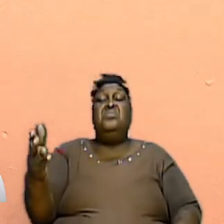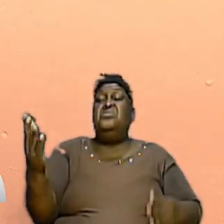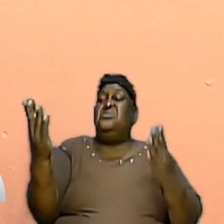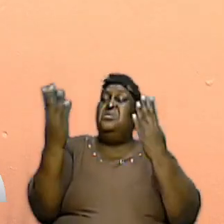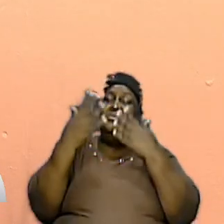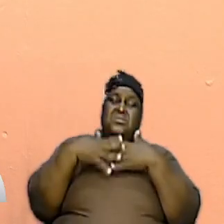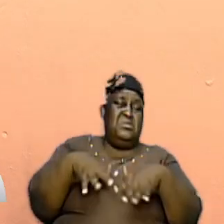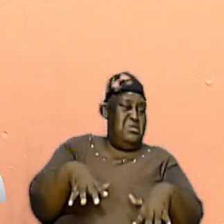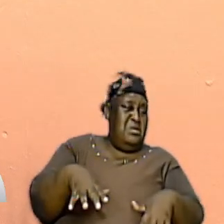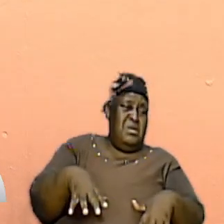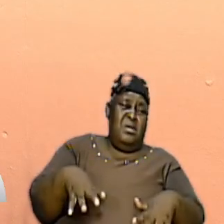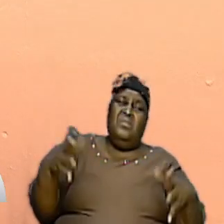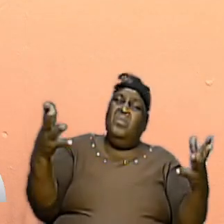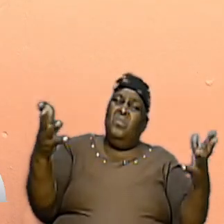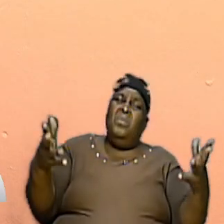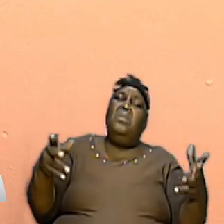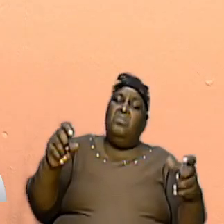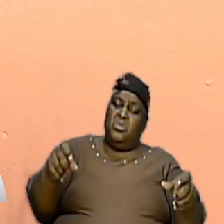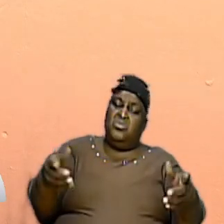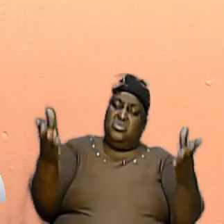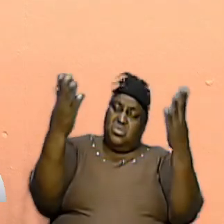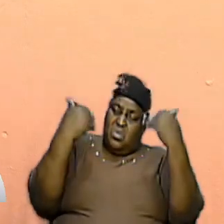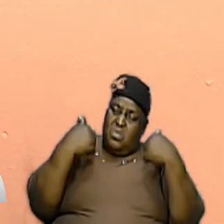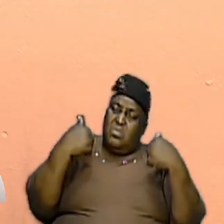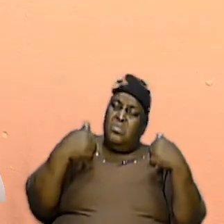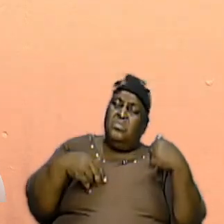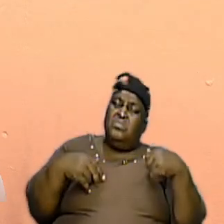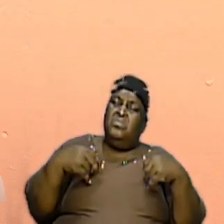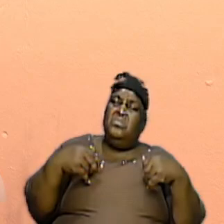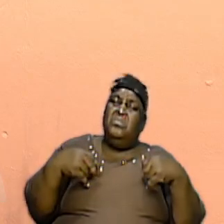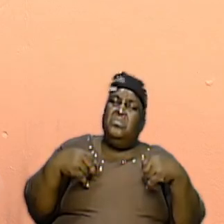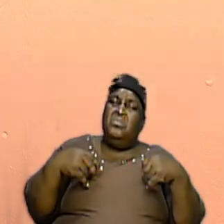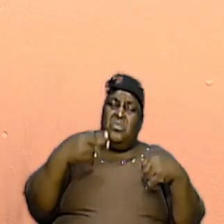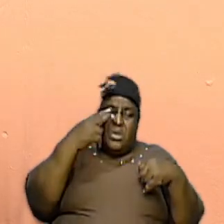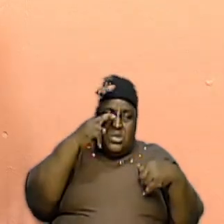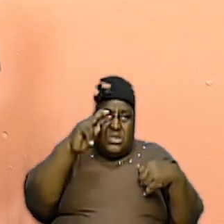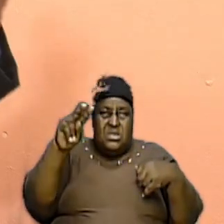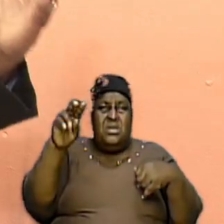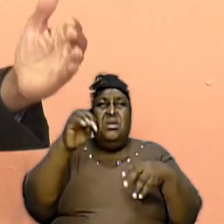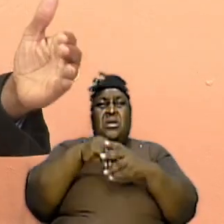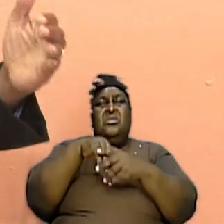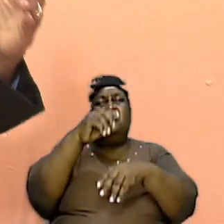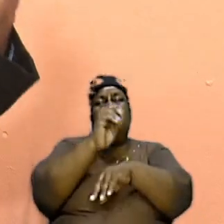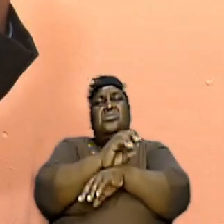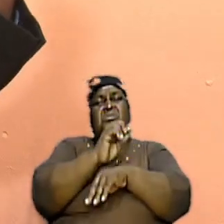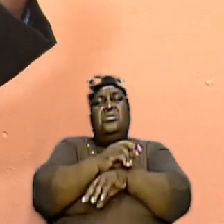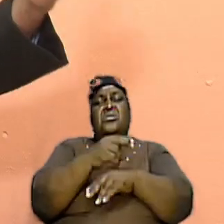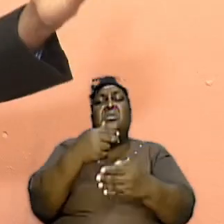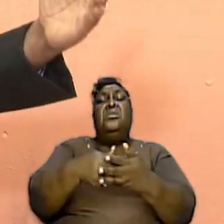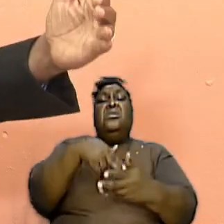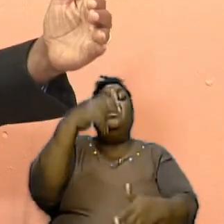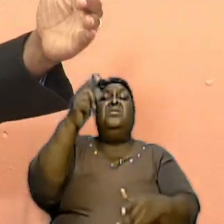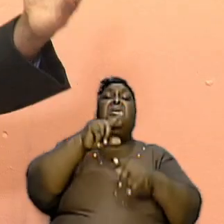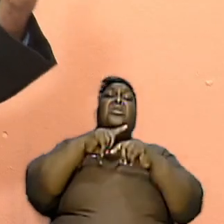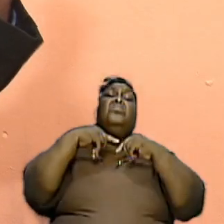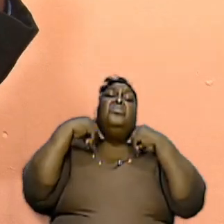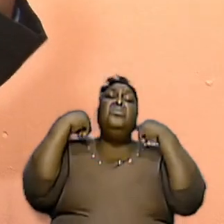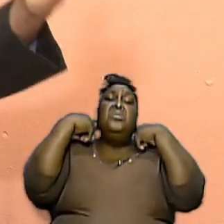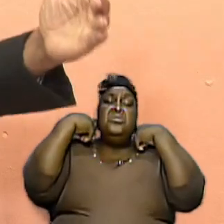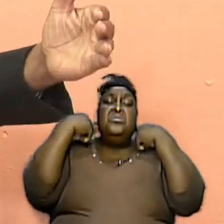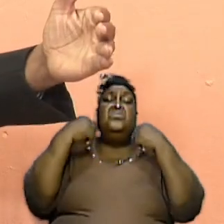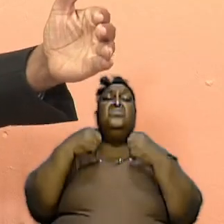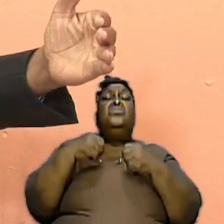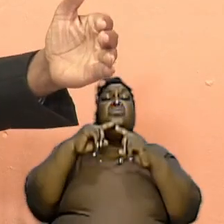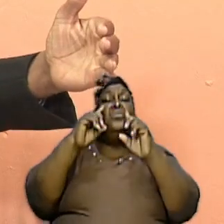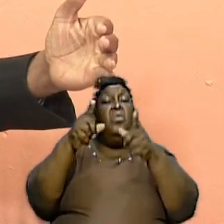of what was to come, which we are seeing in the church. And whereas the high priests would go once every year